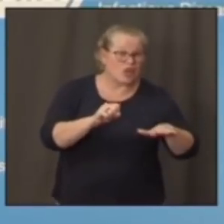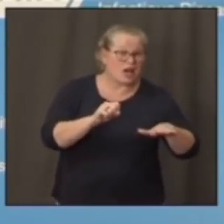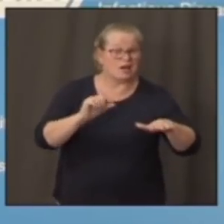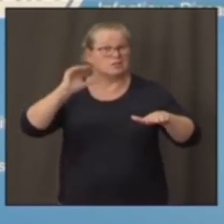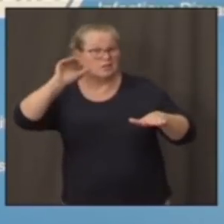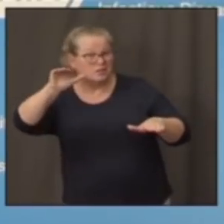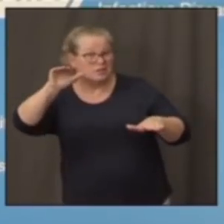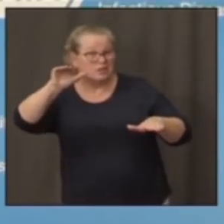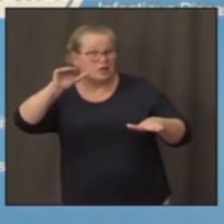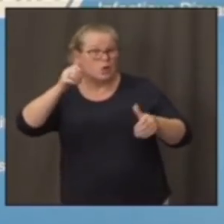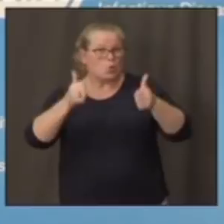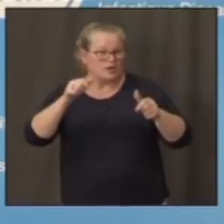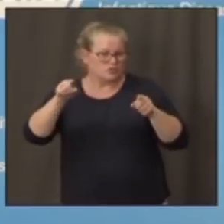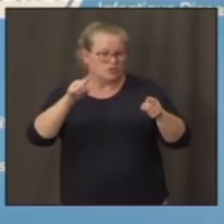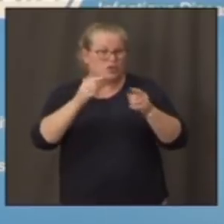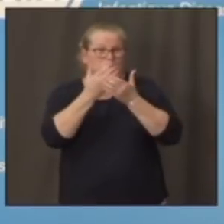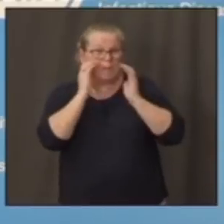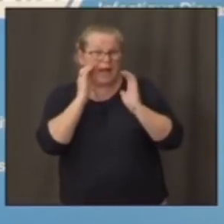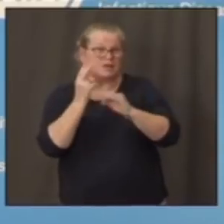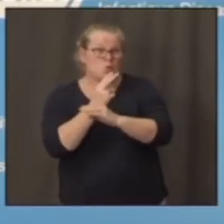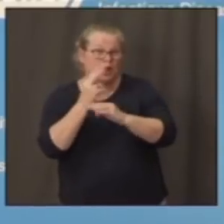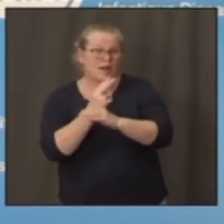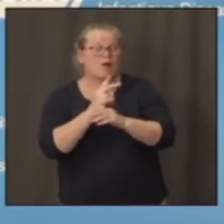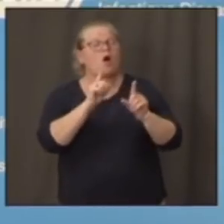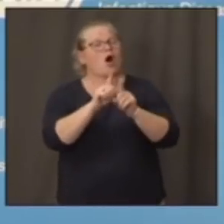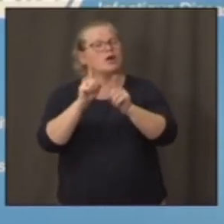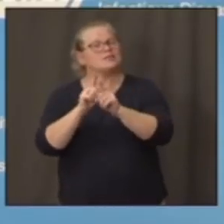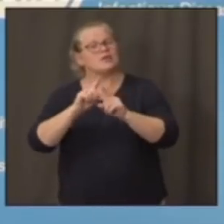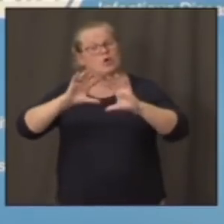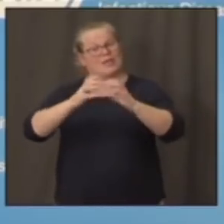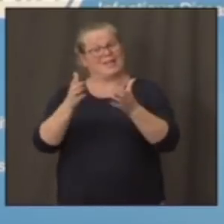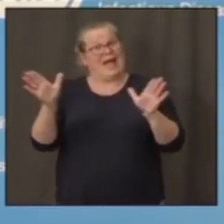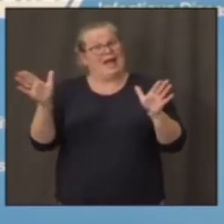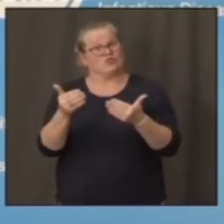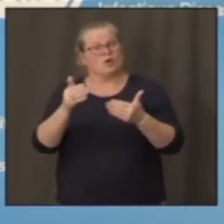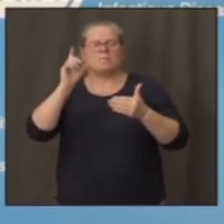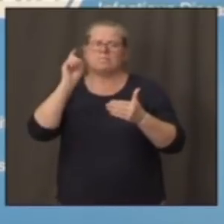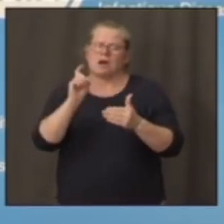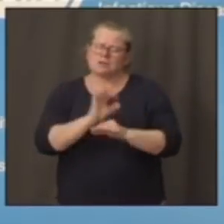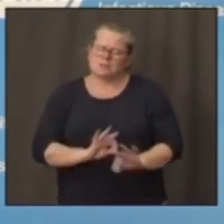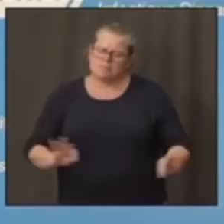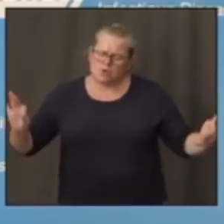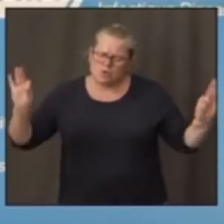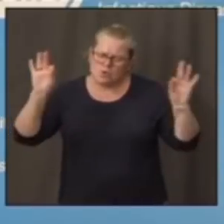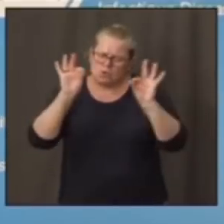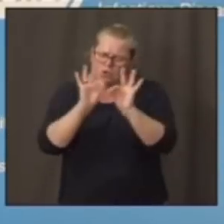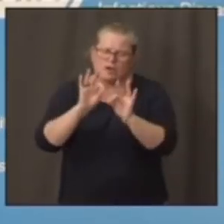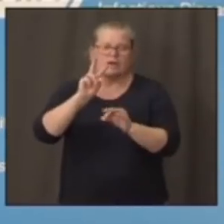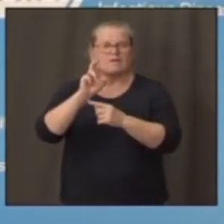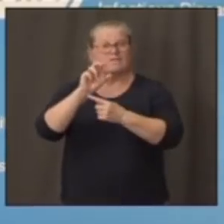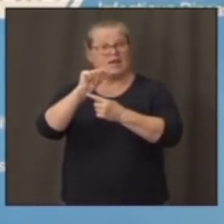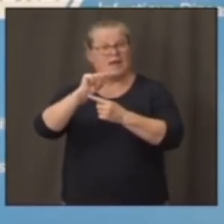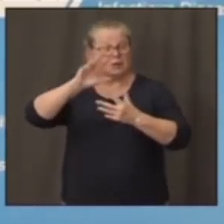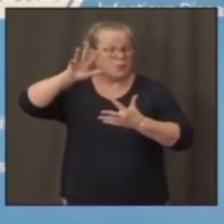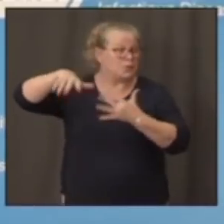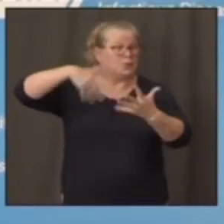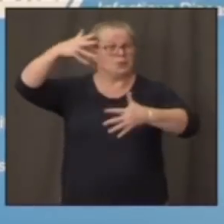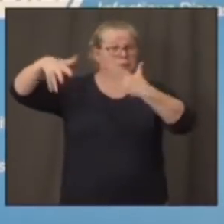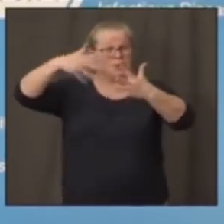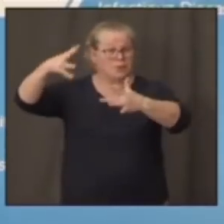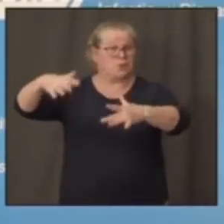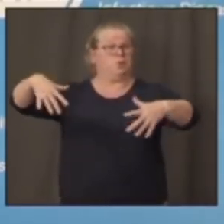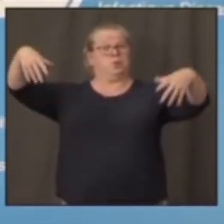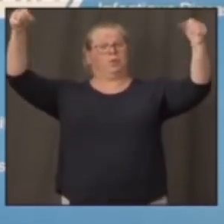ventilation in the classroom? Because we know outdoors is always better than indoors and good ventilation